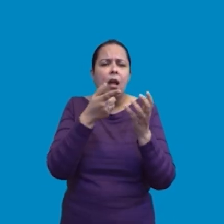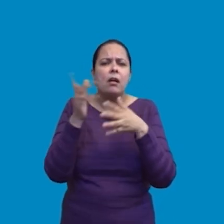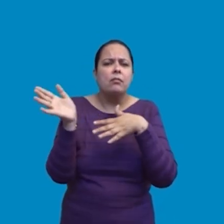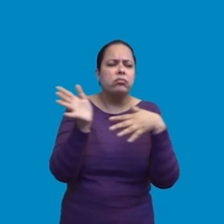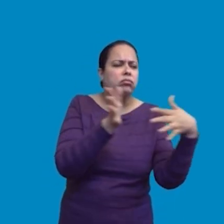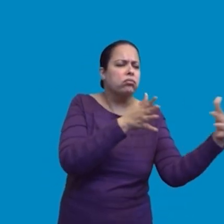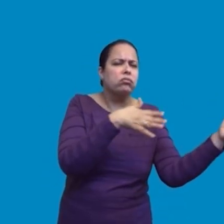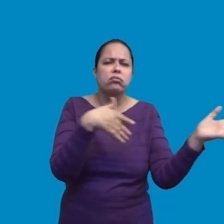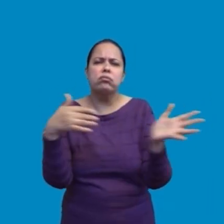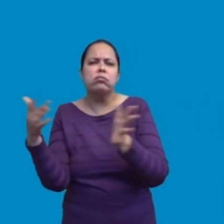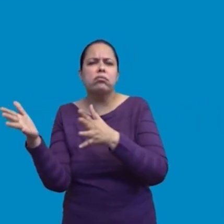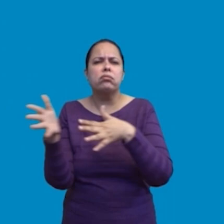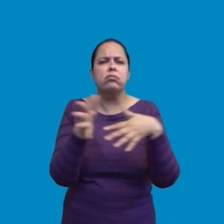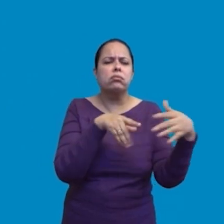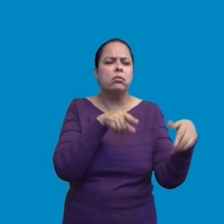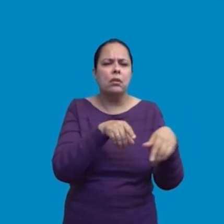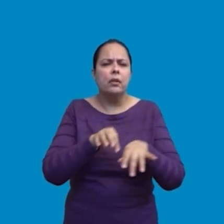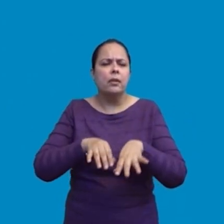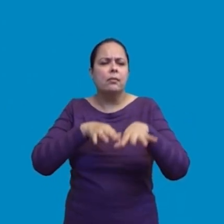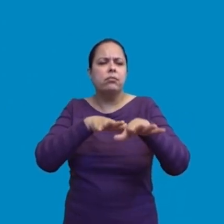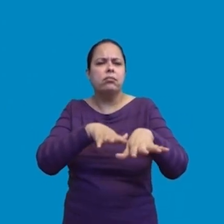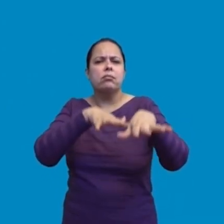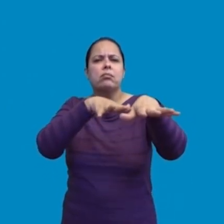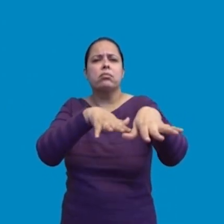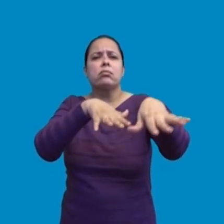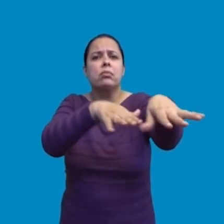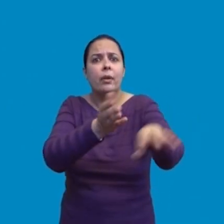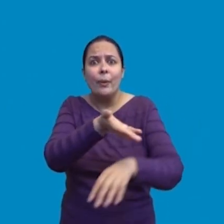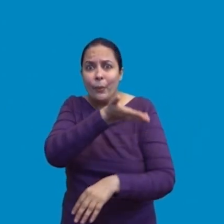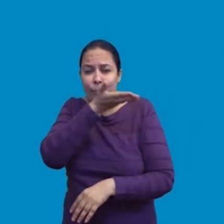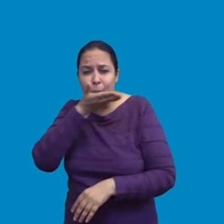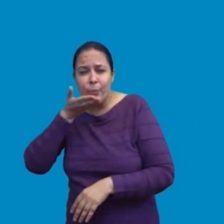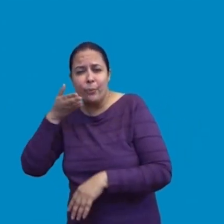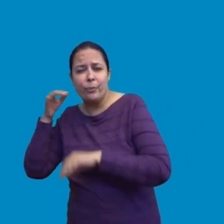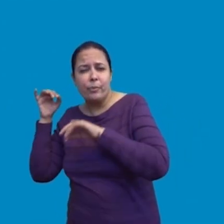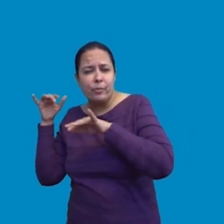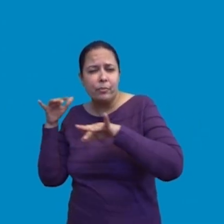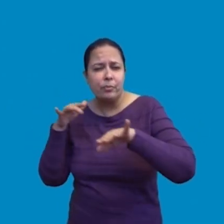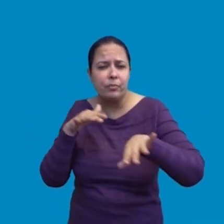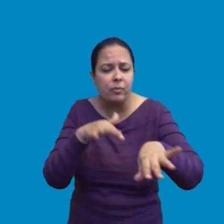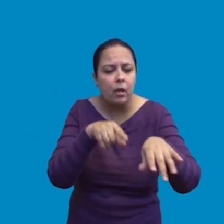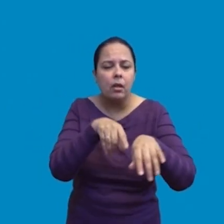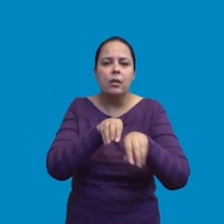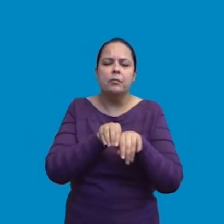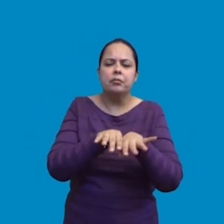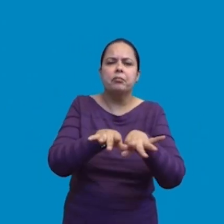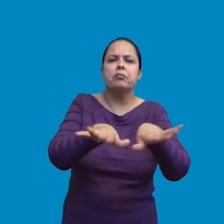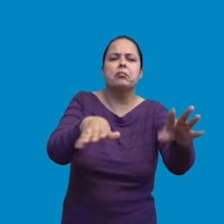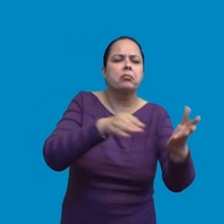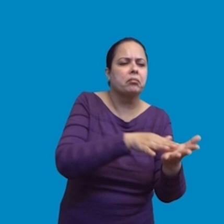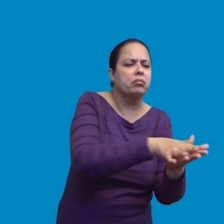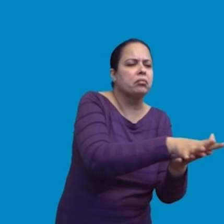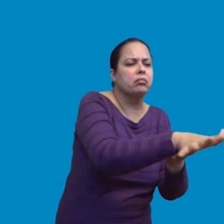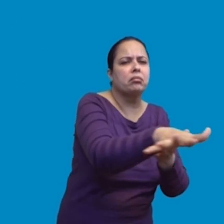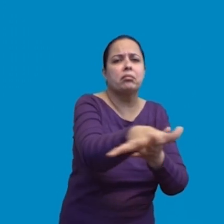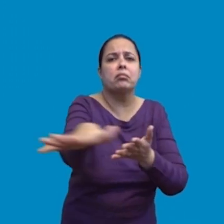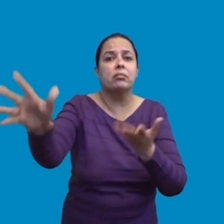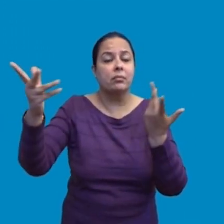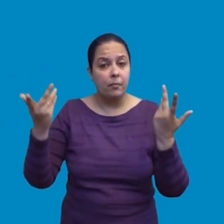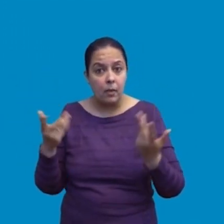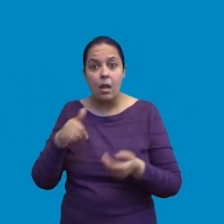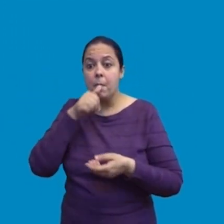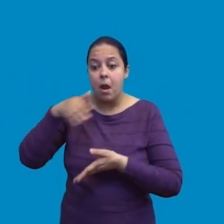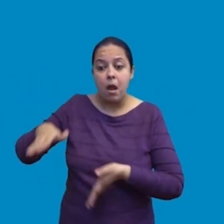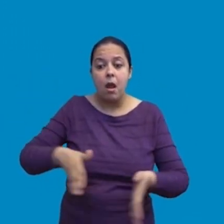light that even wind can blow them away. And that's how my friend, seeds disperse from one place to